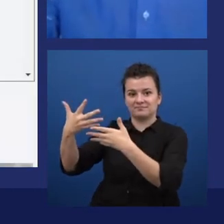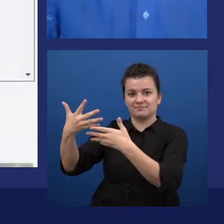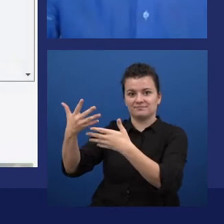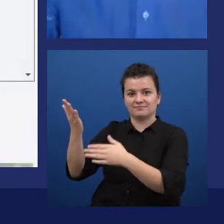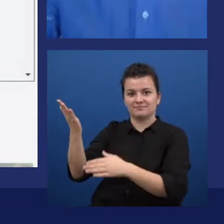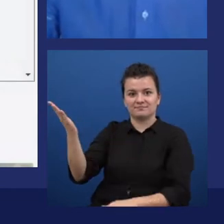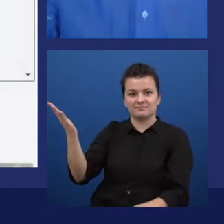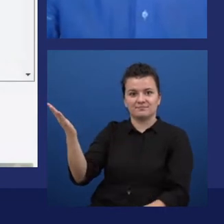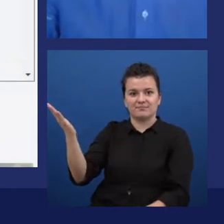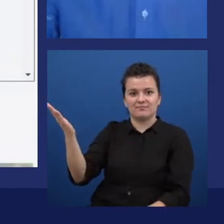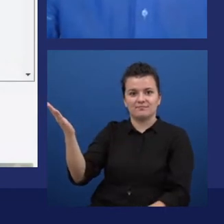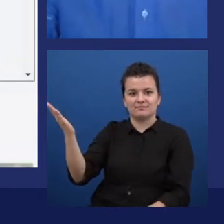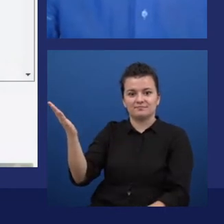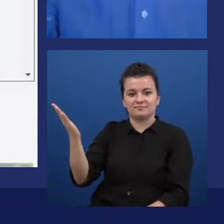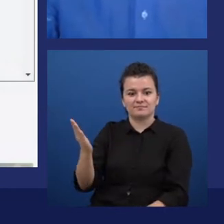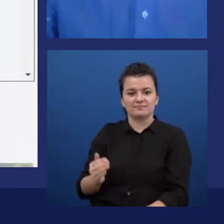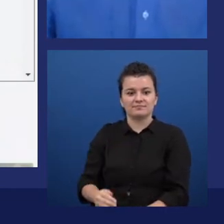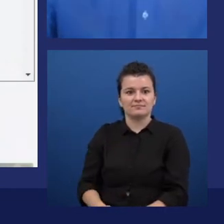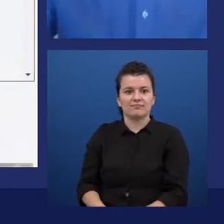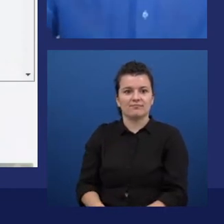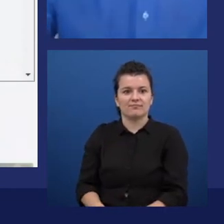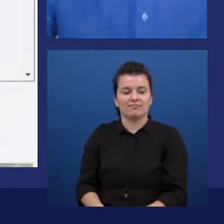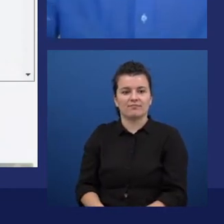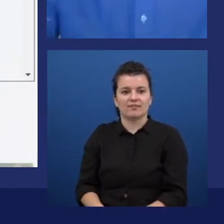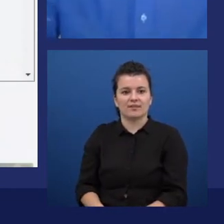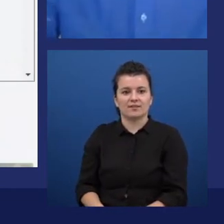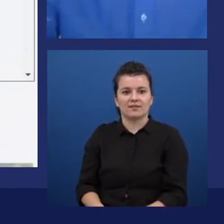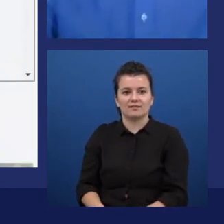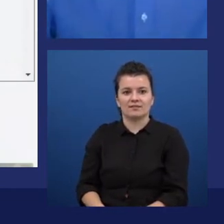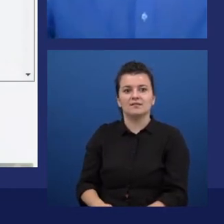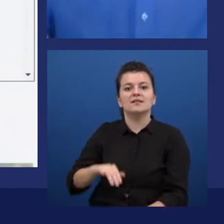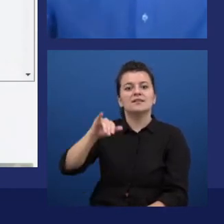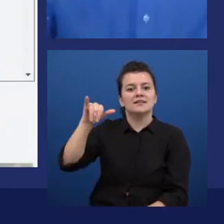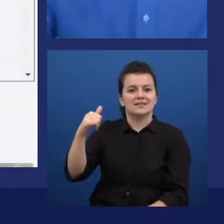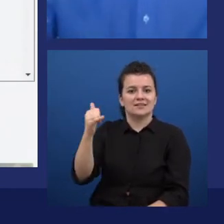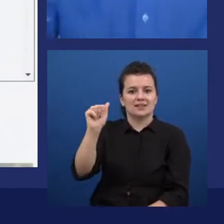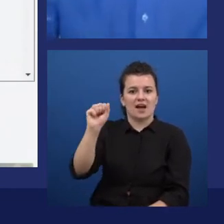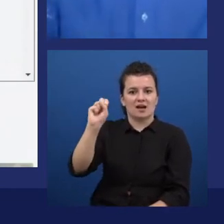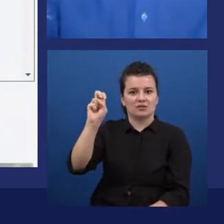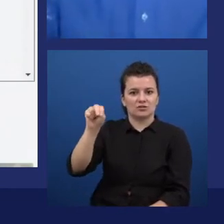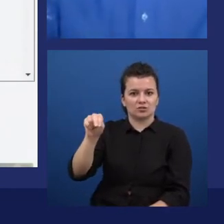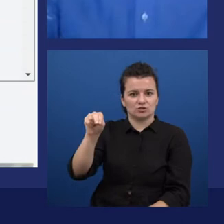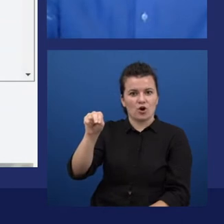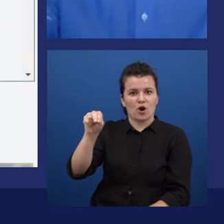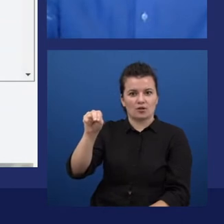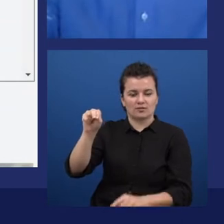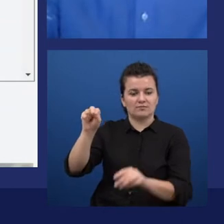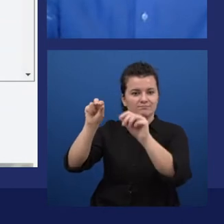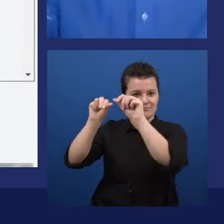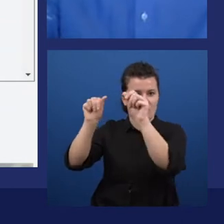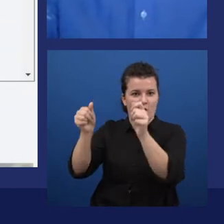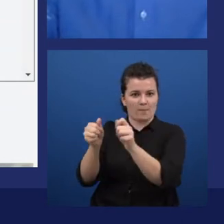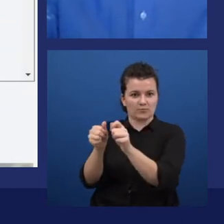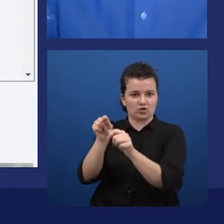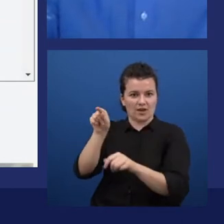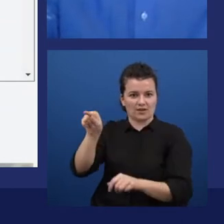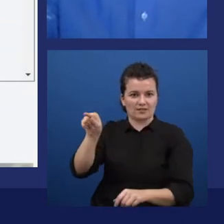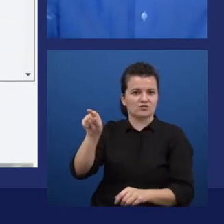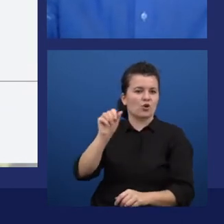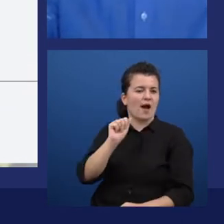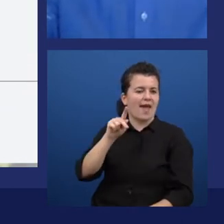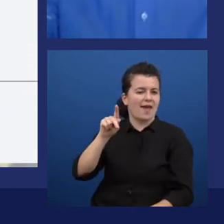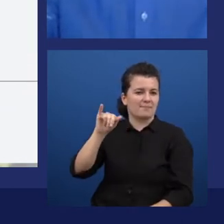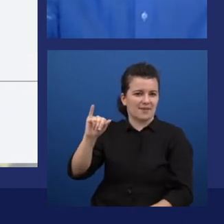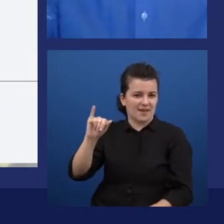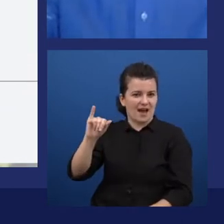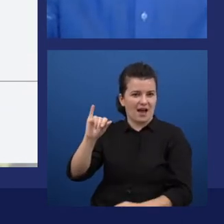an object here, a JSON object, which is the response of the API that identifies the rectangle of